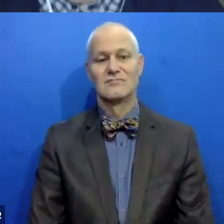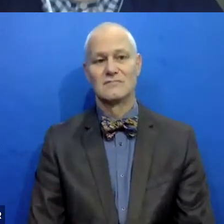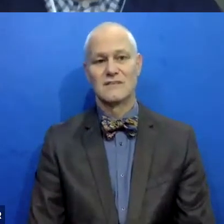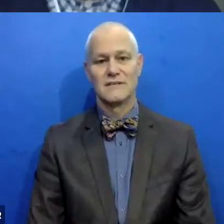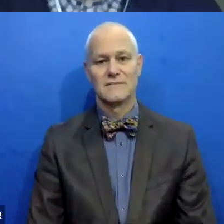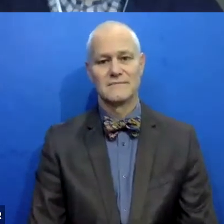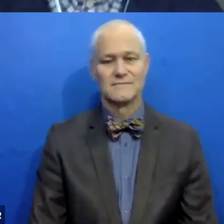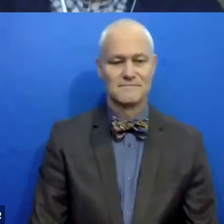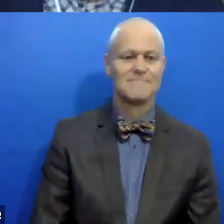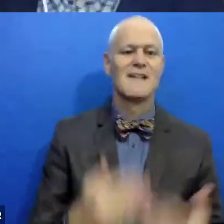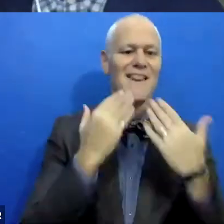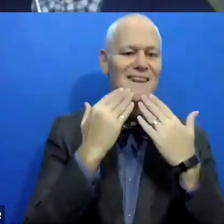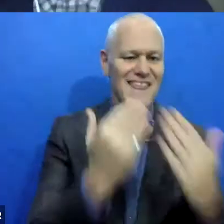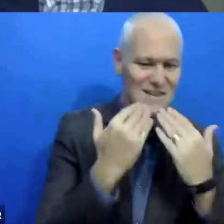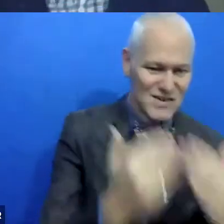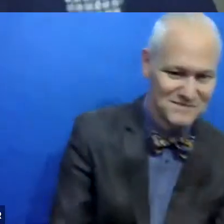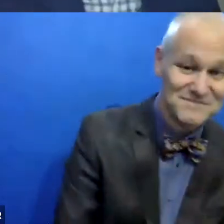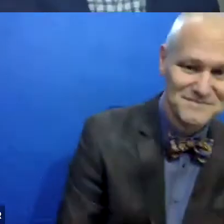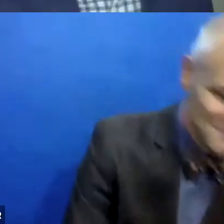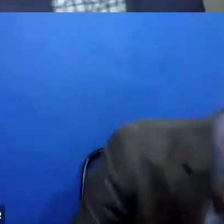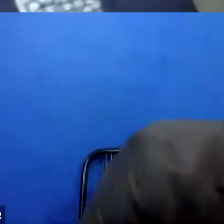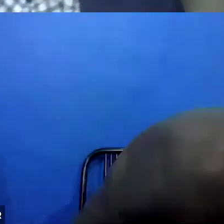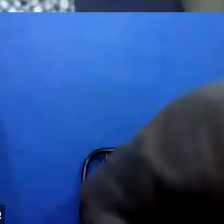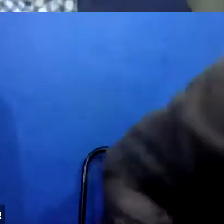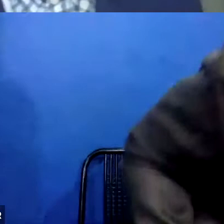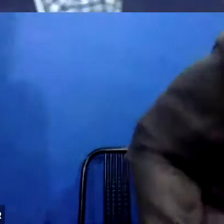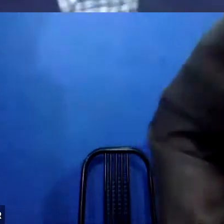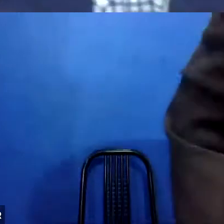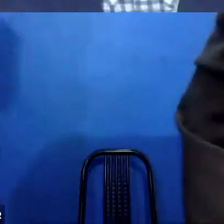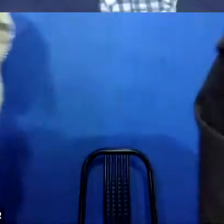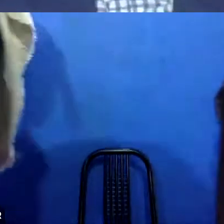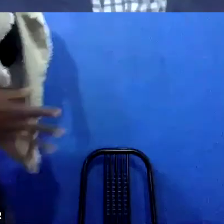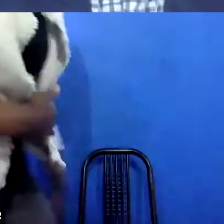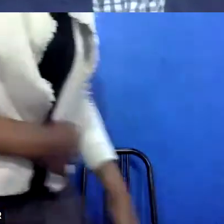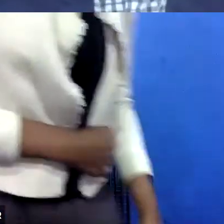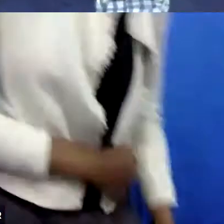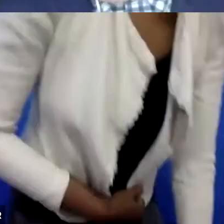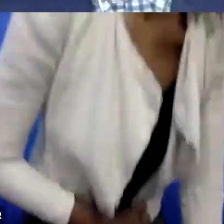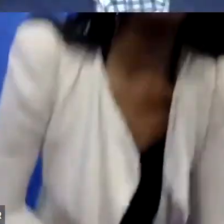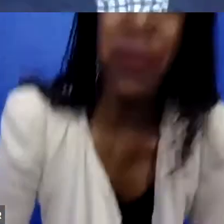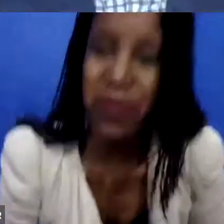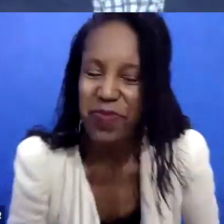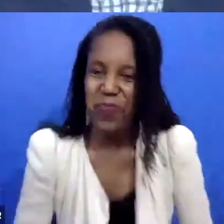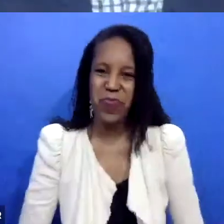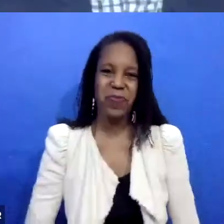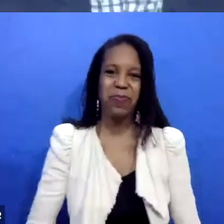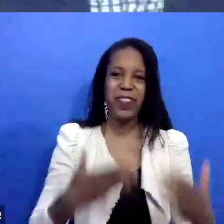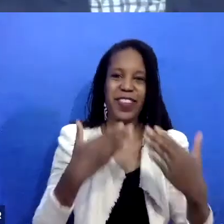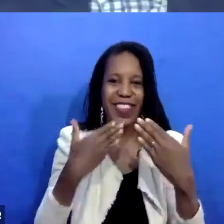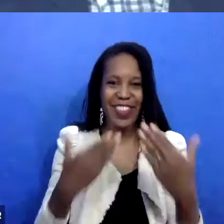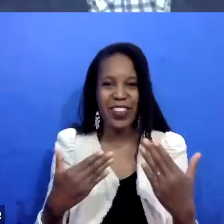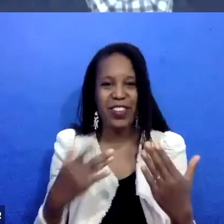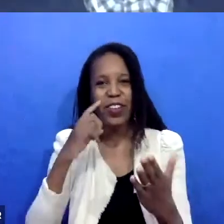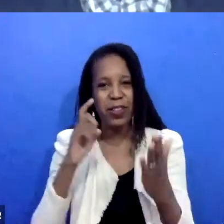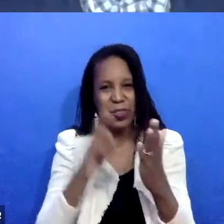thank you. Um, I see some of the, some questions starting to come in, so please post questions if you have them. Um, before